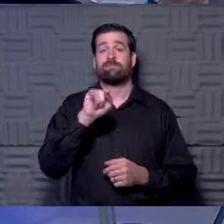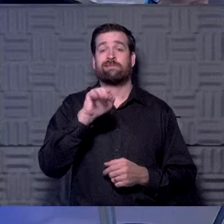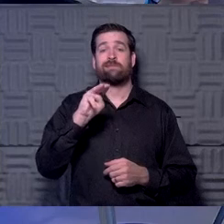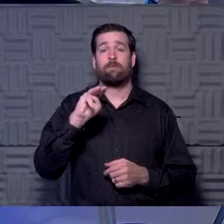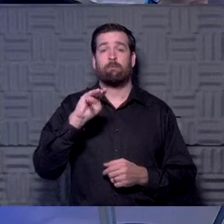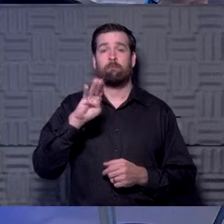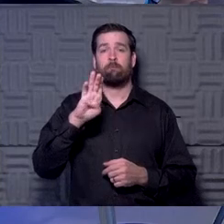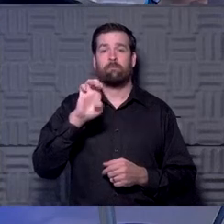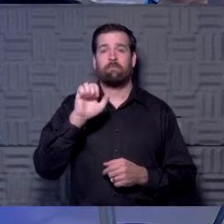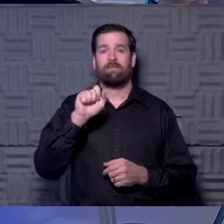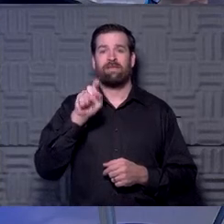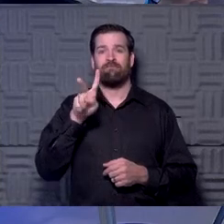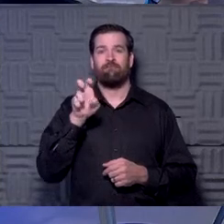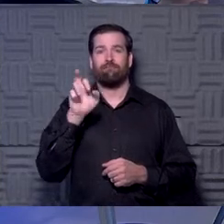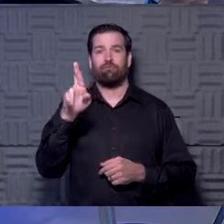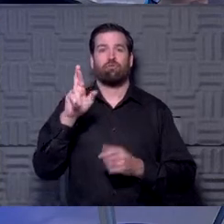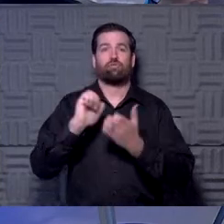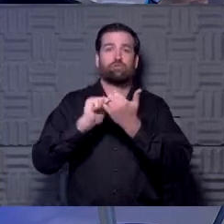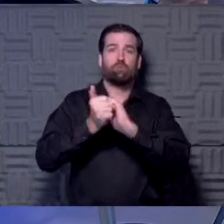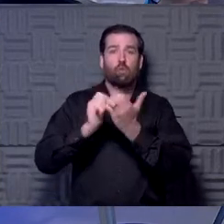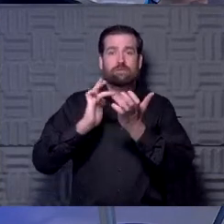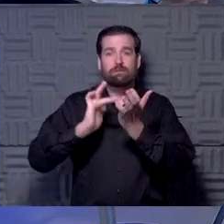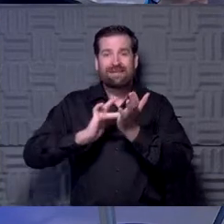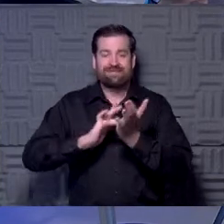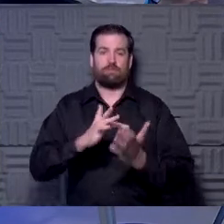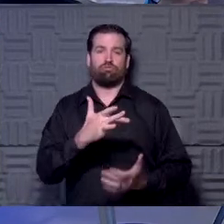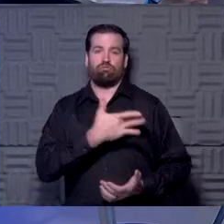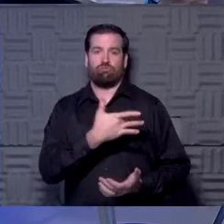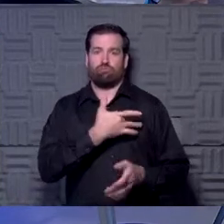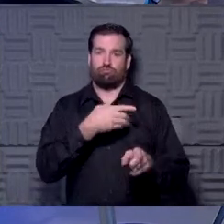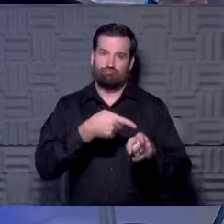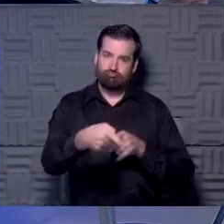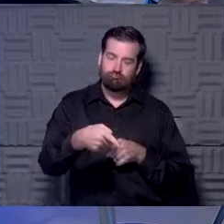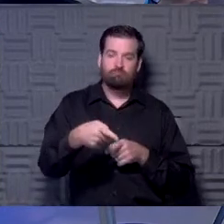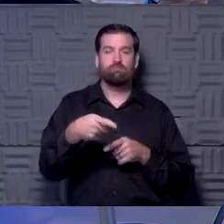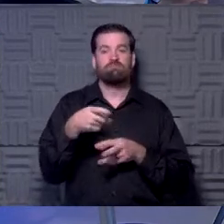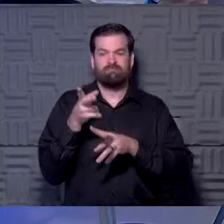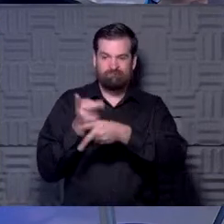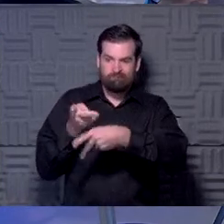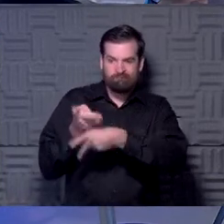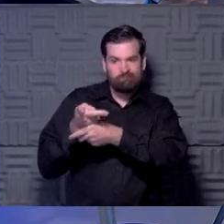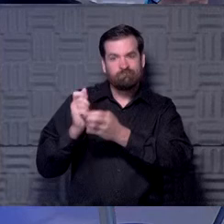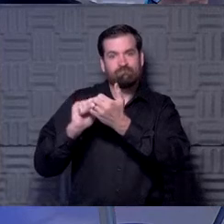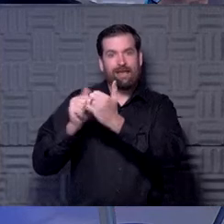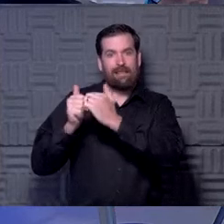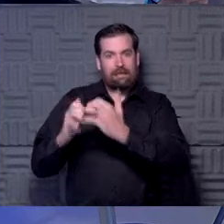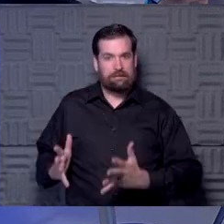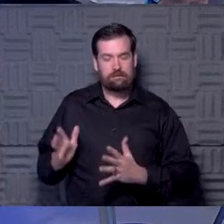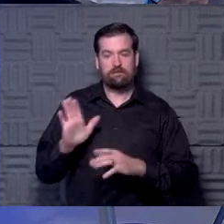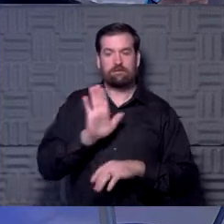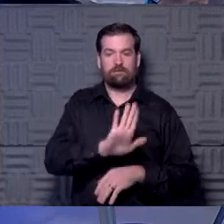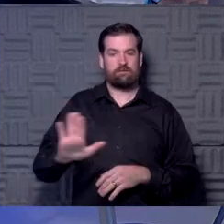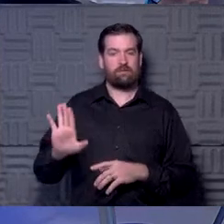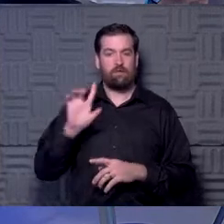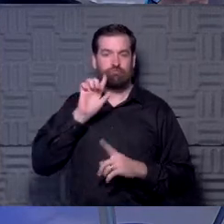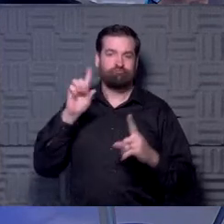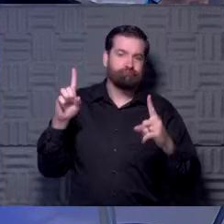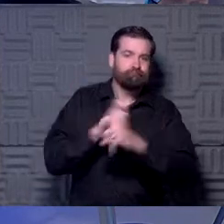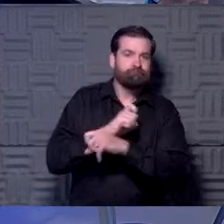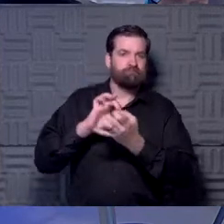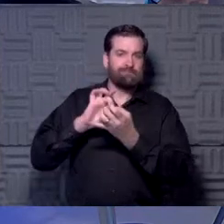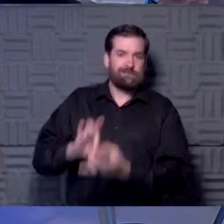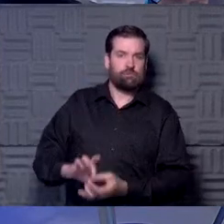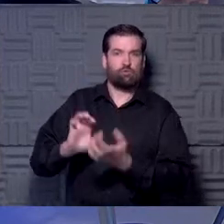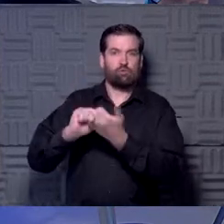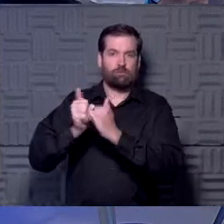Tim is a sports medicine cardiologist. So he's a heart doc who specializes in taking care of athletes and the complications that sports can bring to